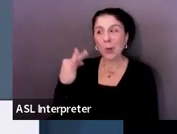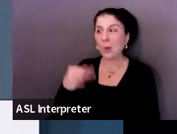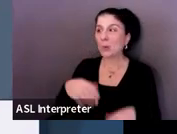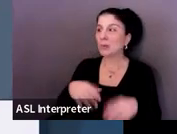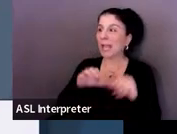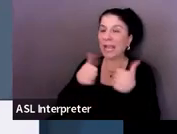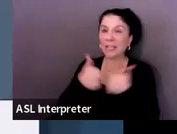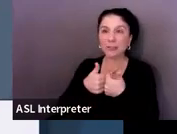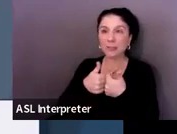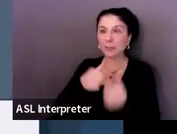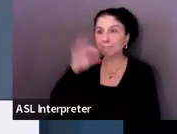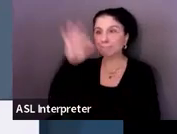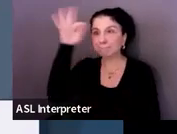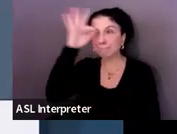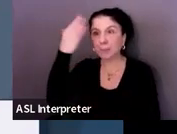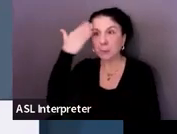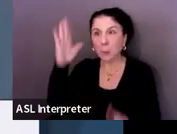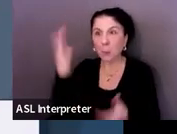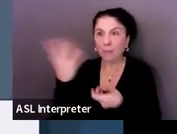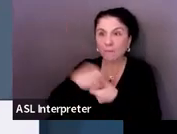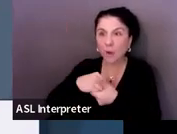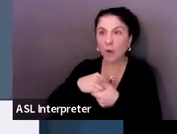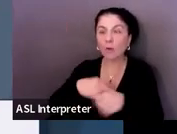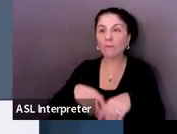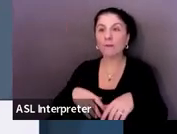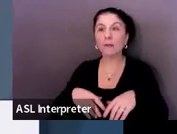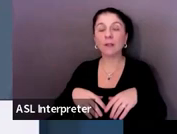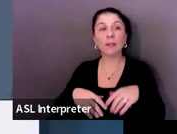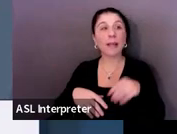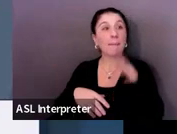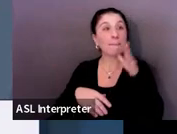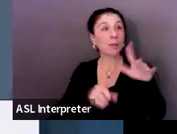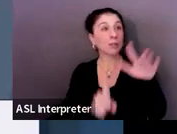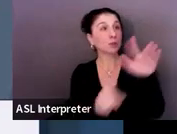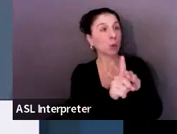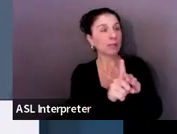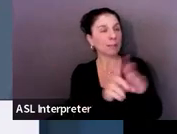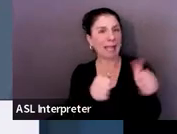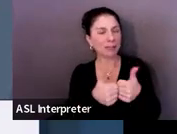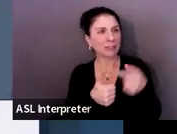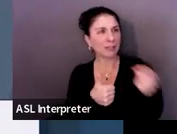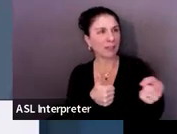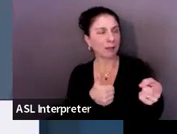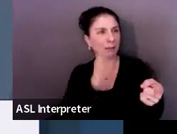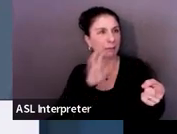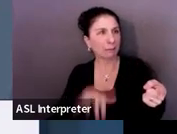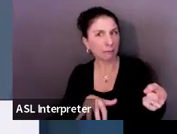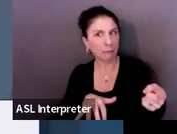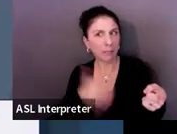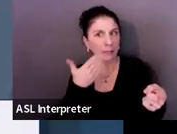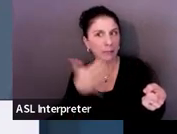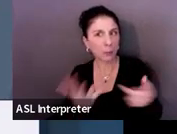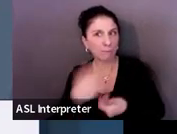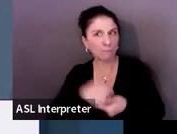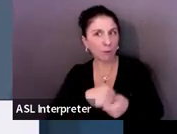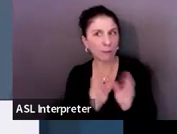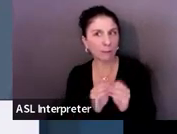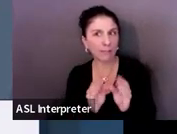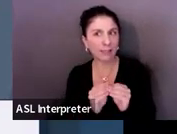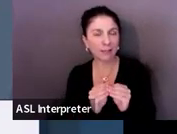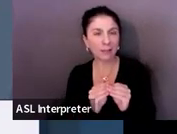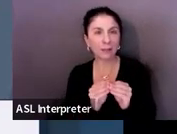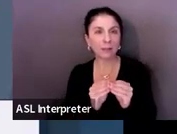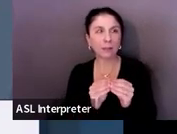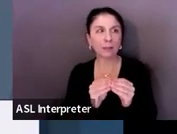involved or they might be involved and the parent shows up with them, right? You didn't know that they were going to be involved or they might have been involved.